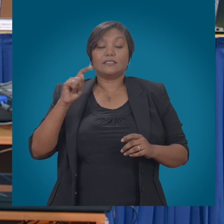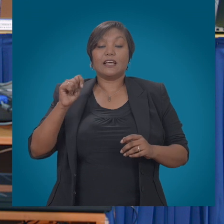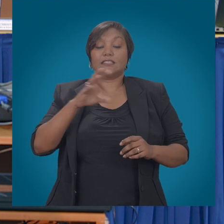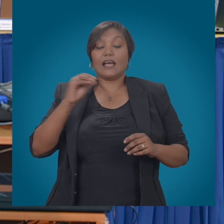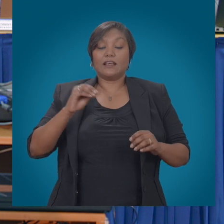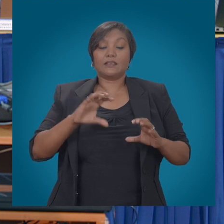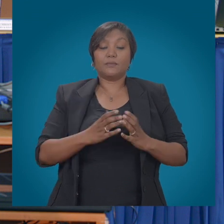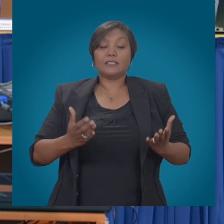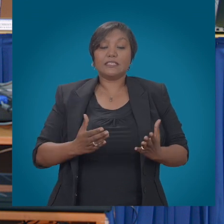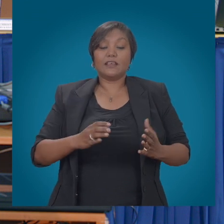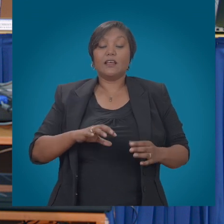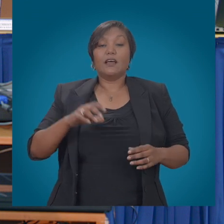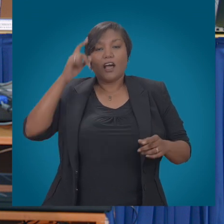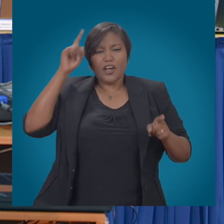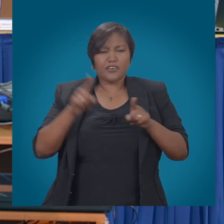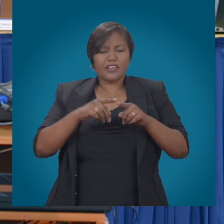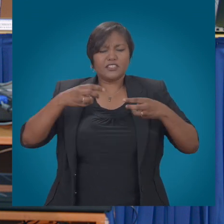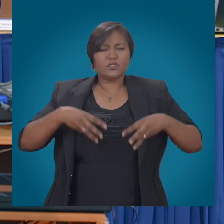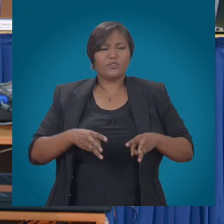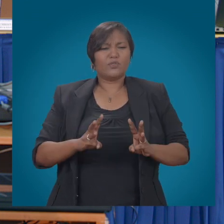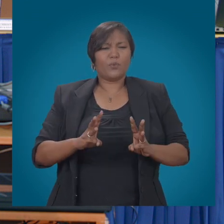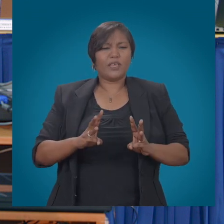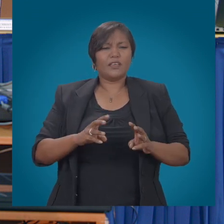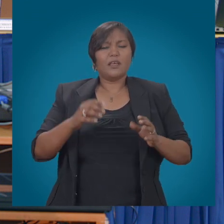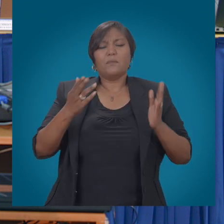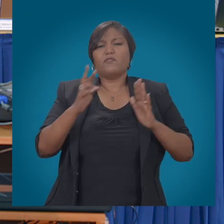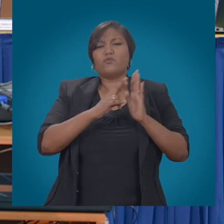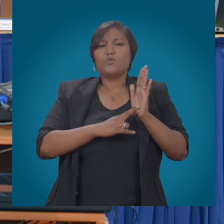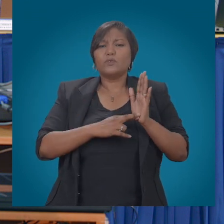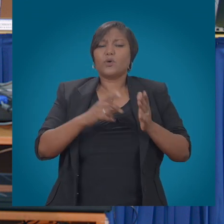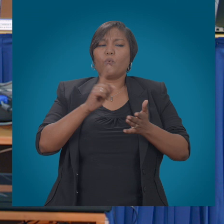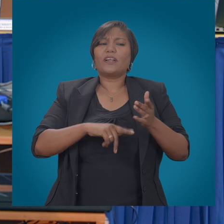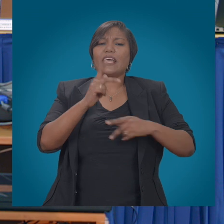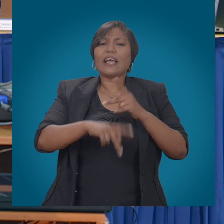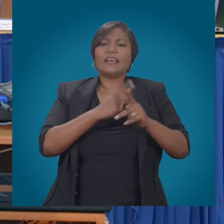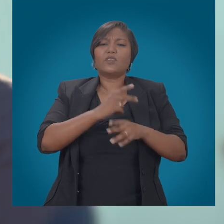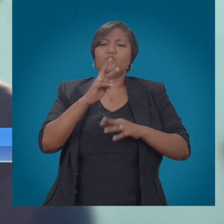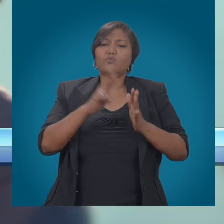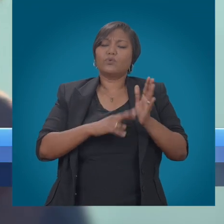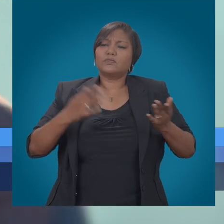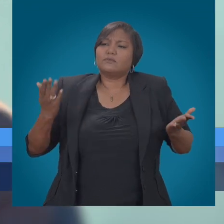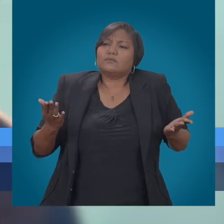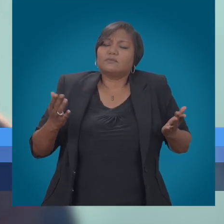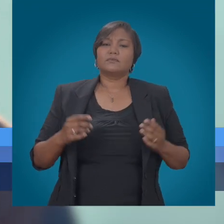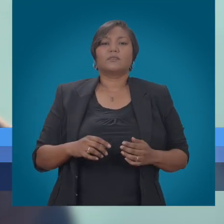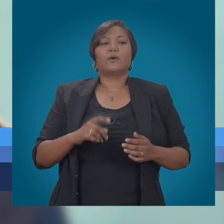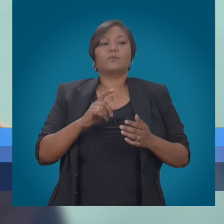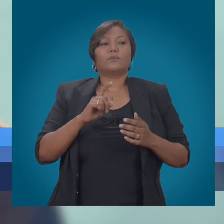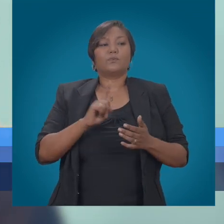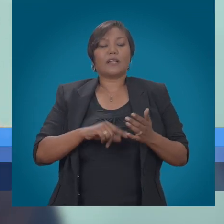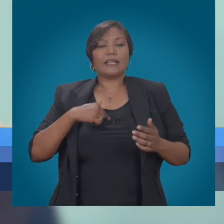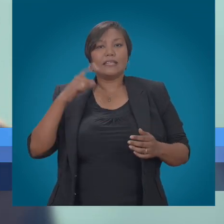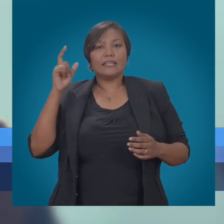local telecoms were to agree on some sort of regulatory response to the OTTs, what would such a response look like? What I want to understand from